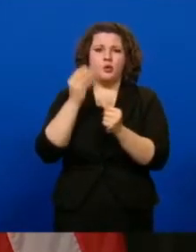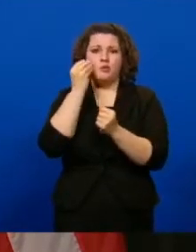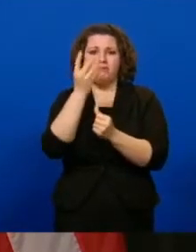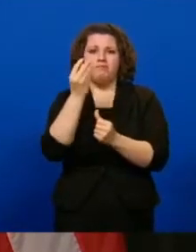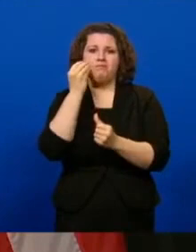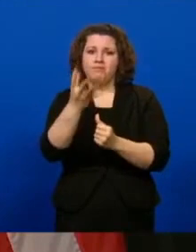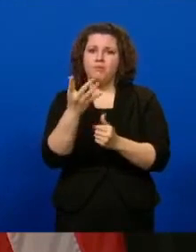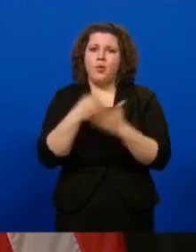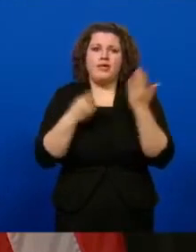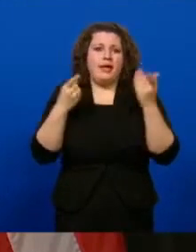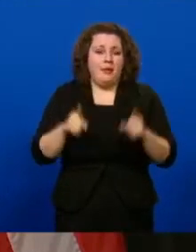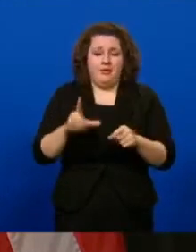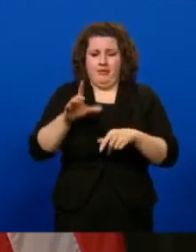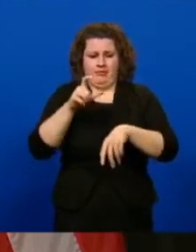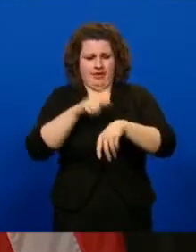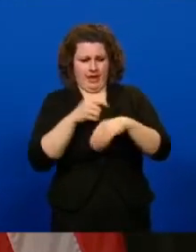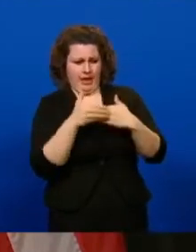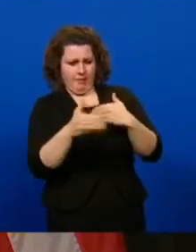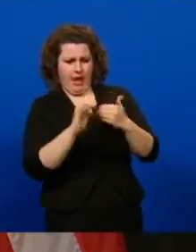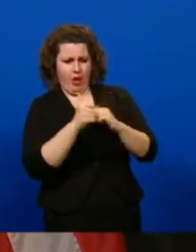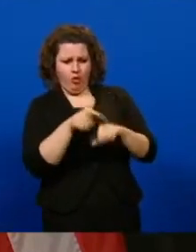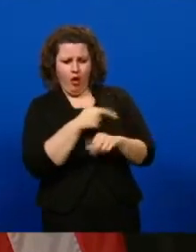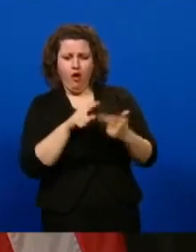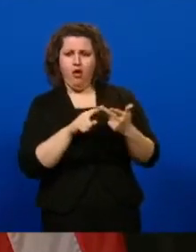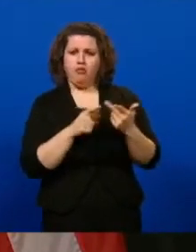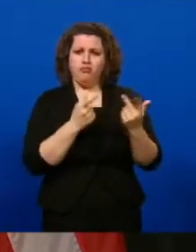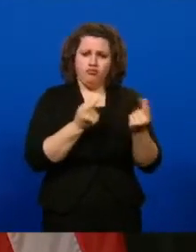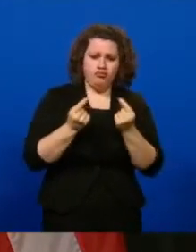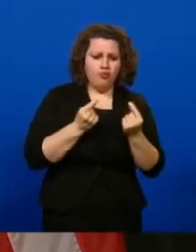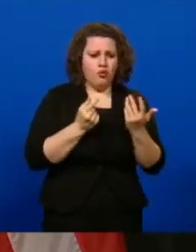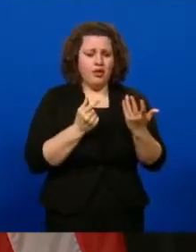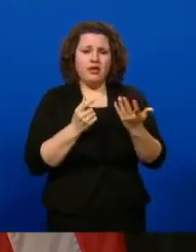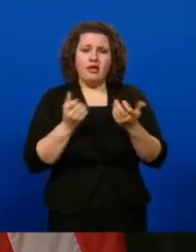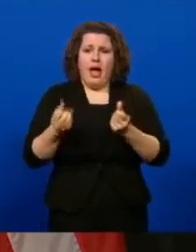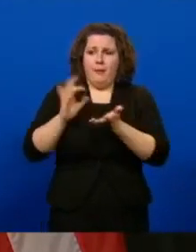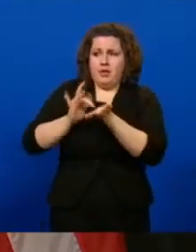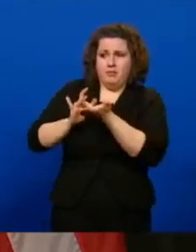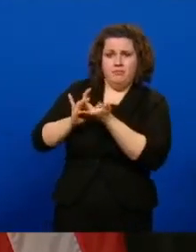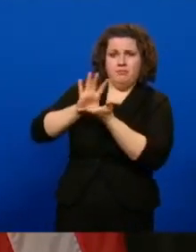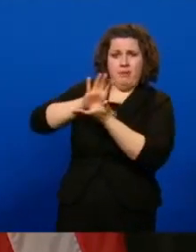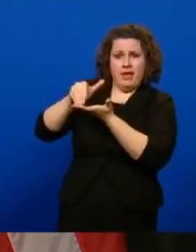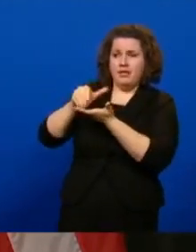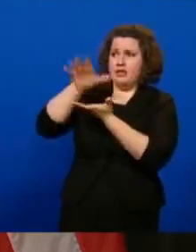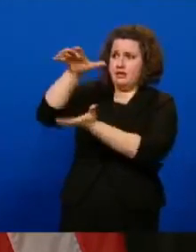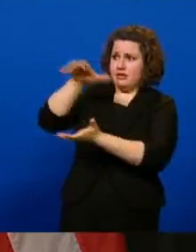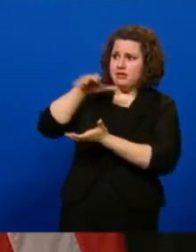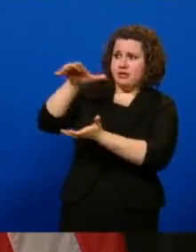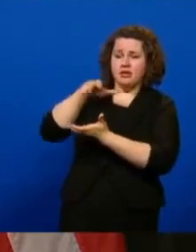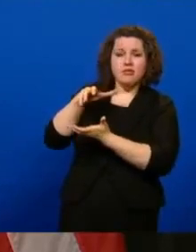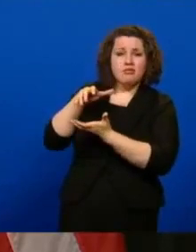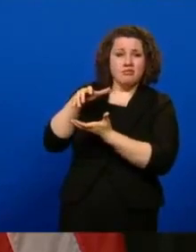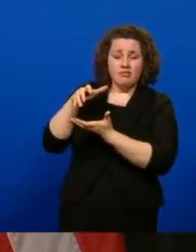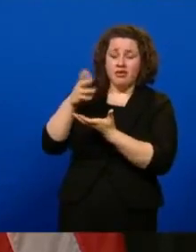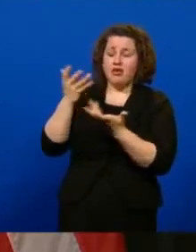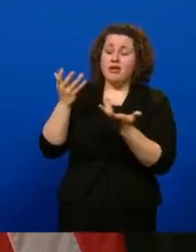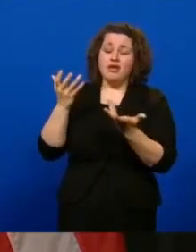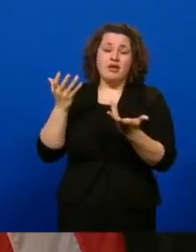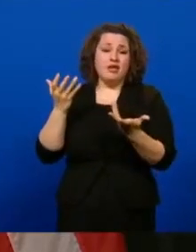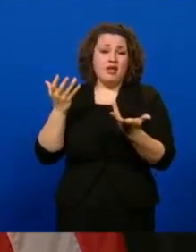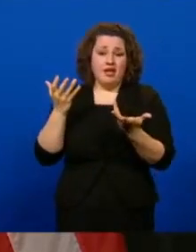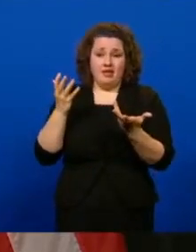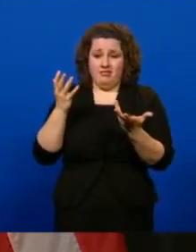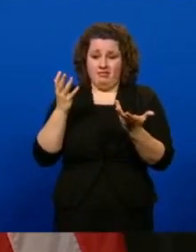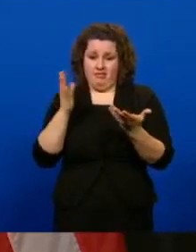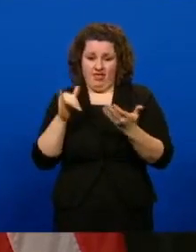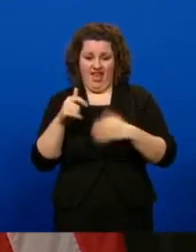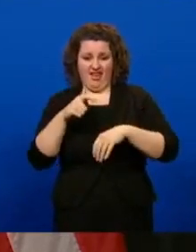on what that timeline looks like, where we're at with the number of doses that Iowa is being allocated, and kind of what that